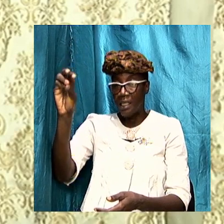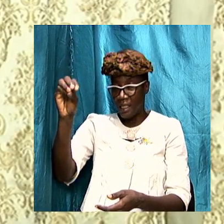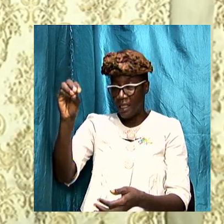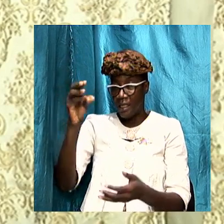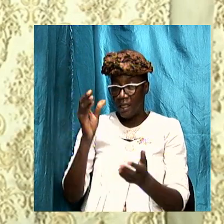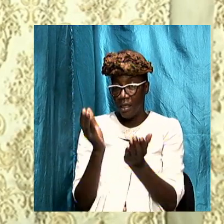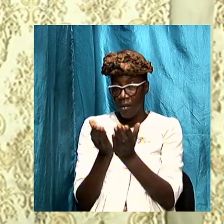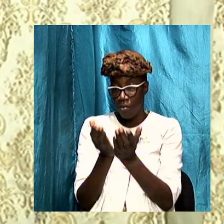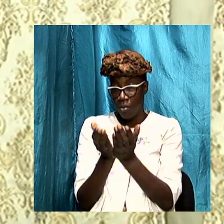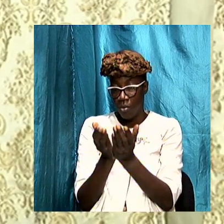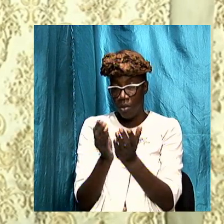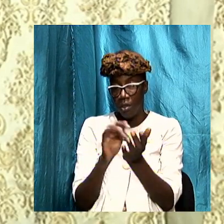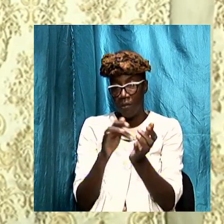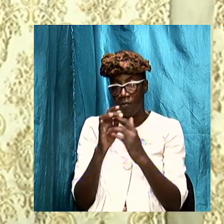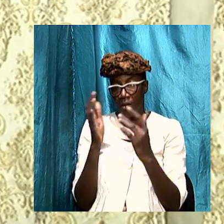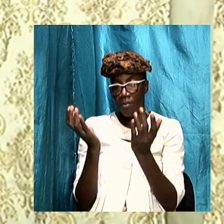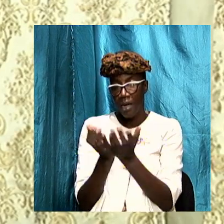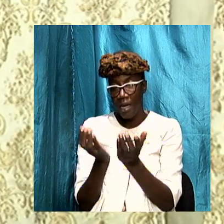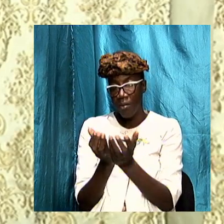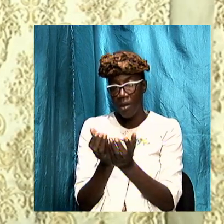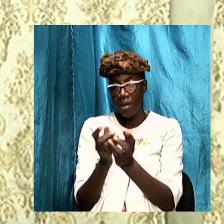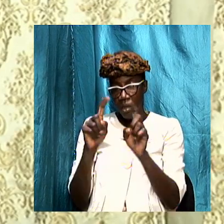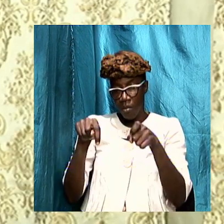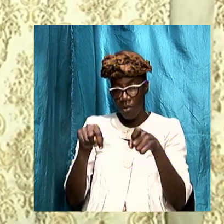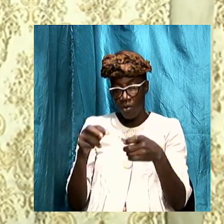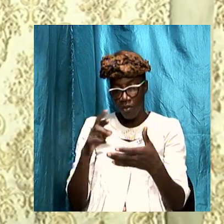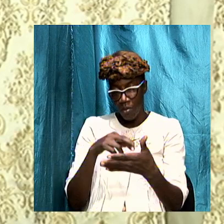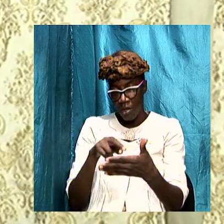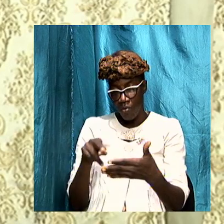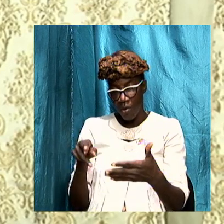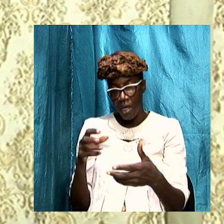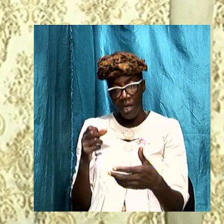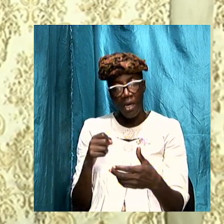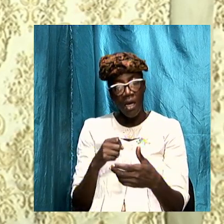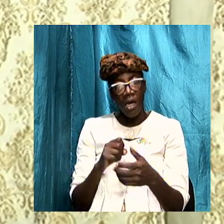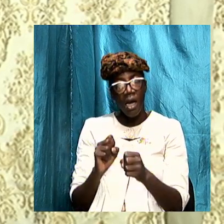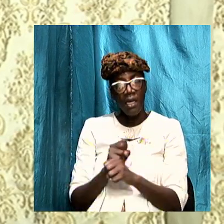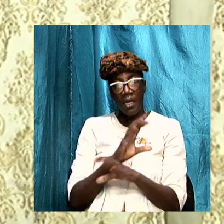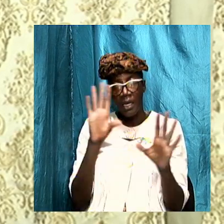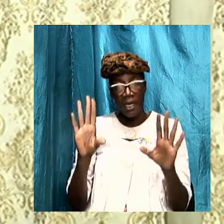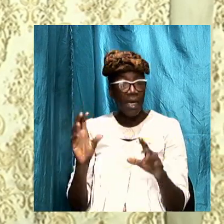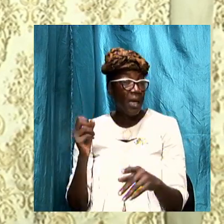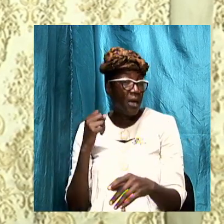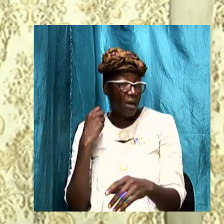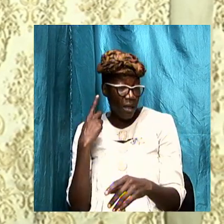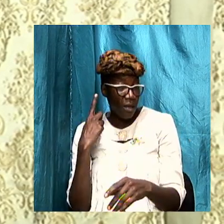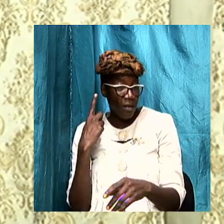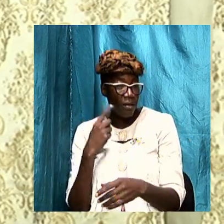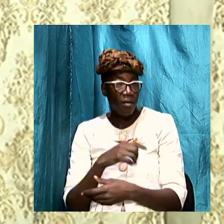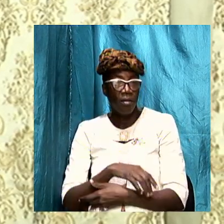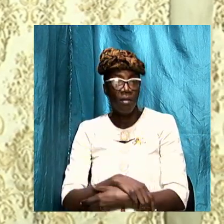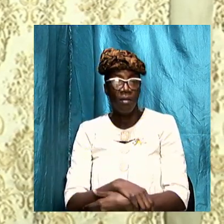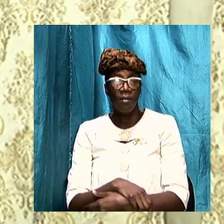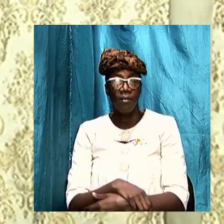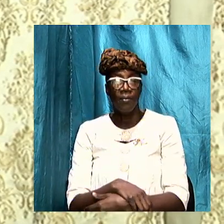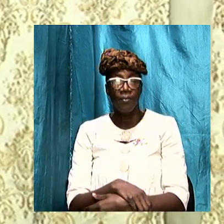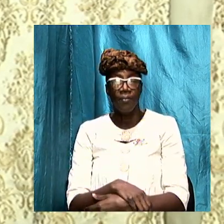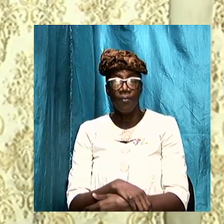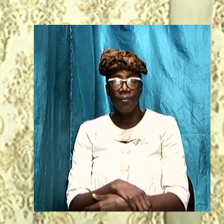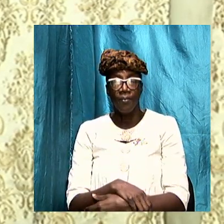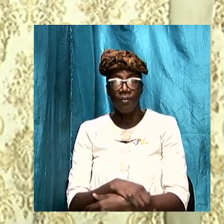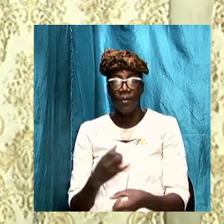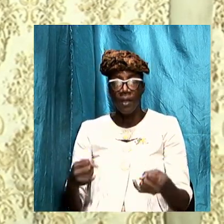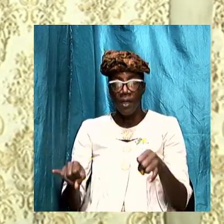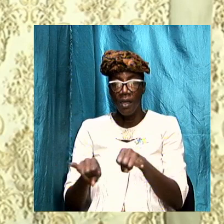read and clearly understood so that is important children of